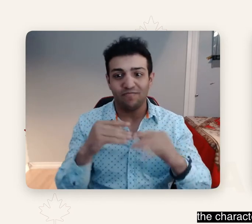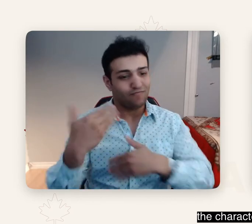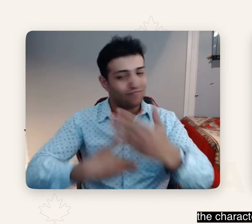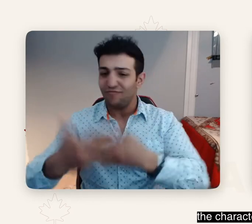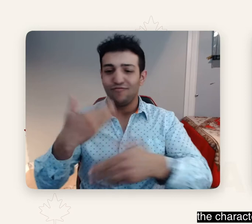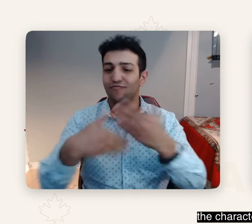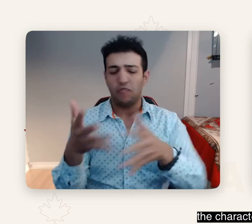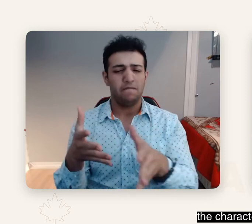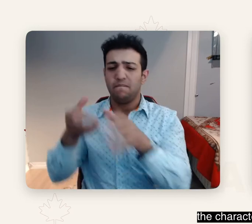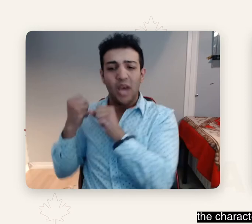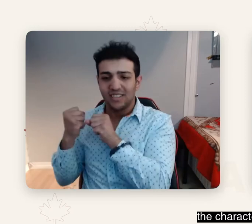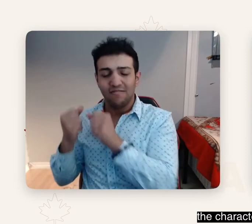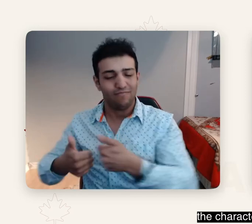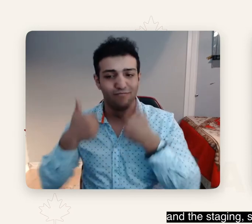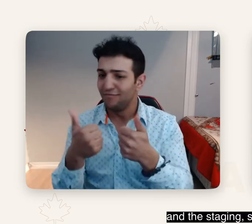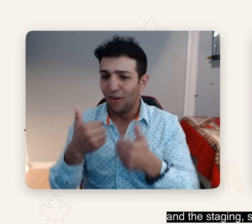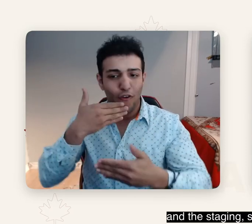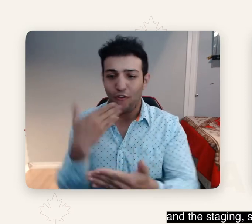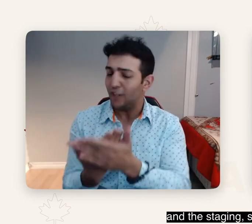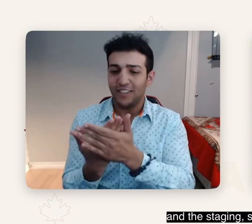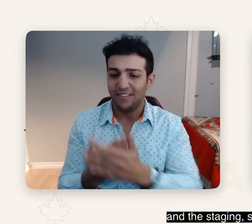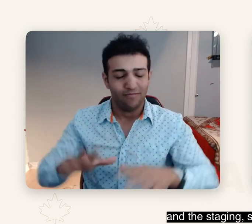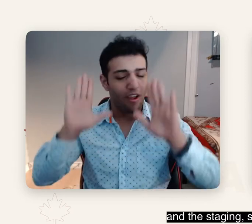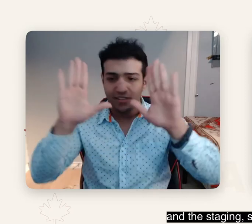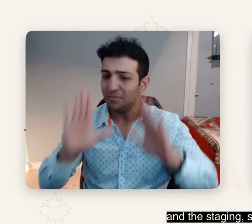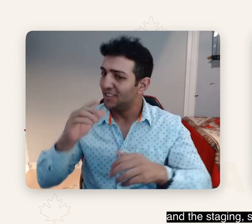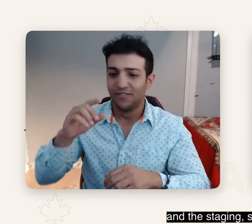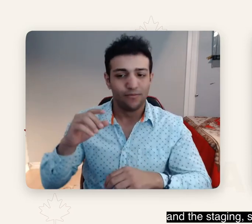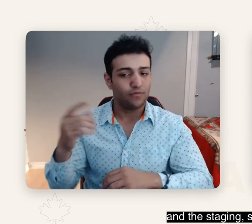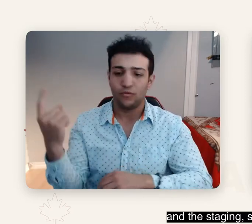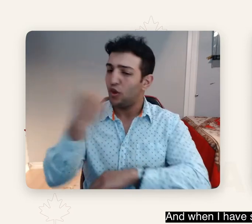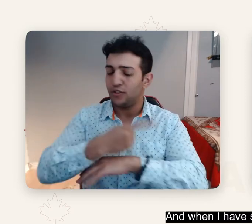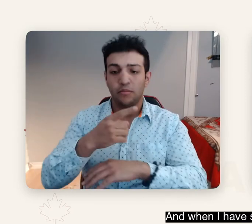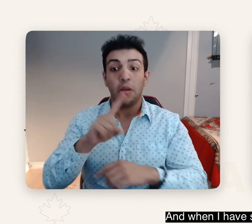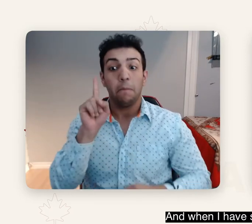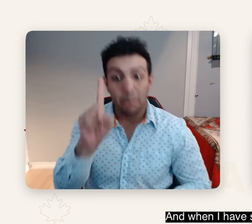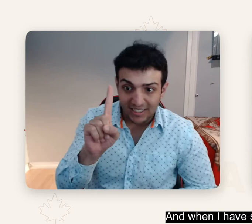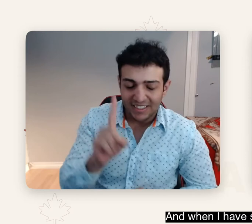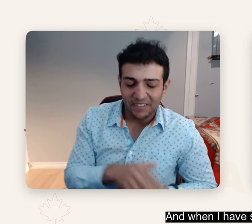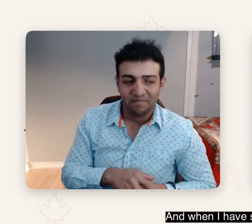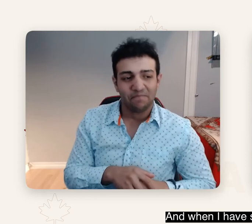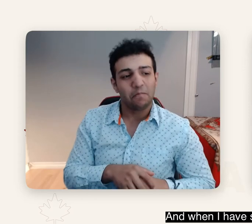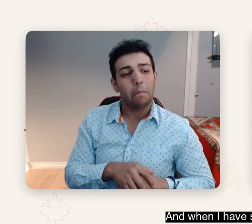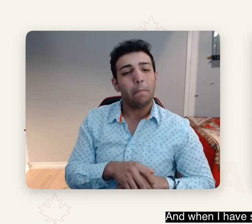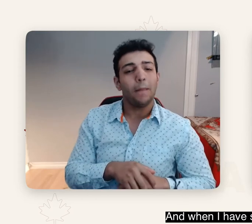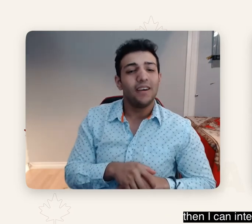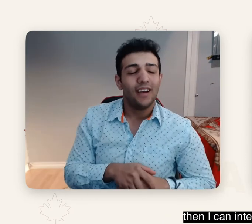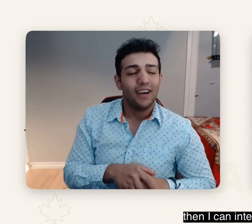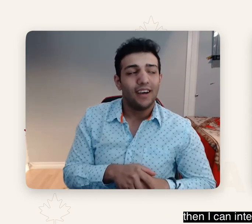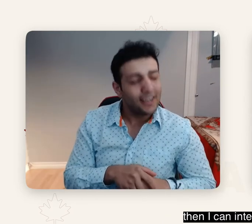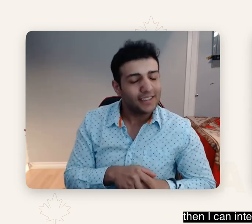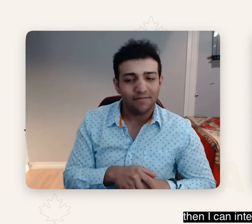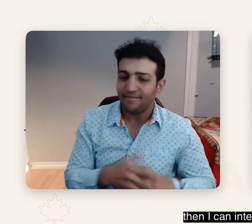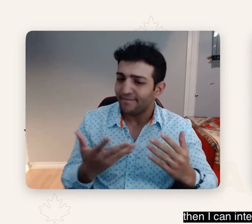the character, but, uh, the blocking and the staging. So I know where to be and where to go. And when I have someone there that can do that, then